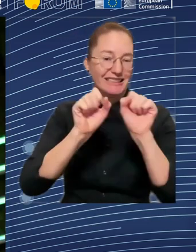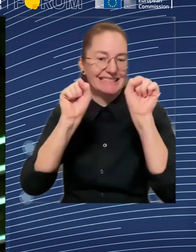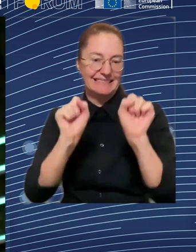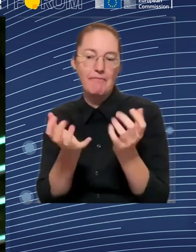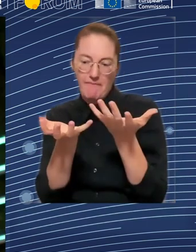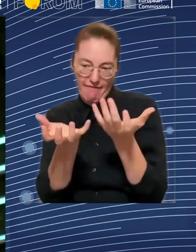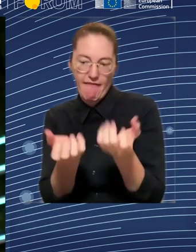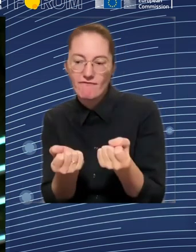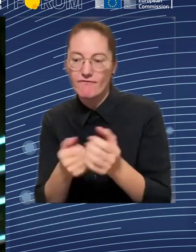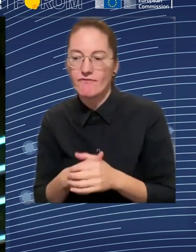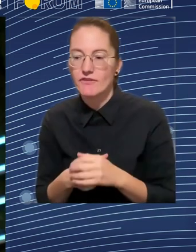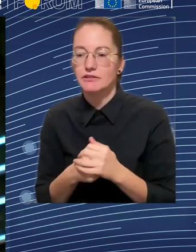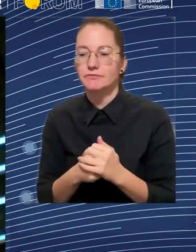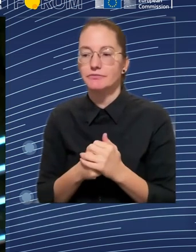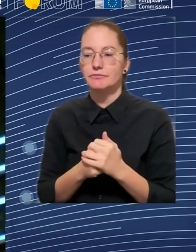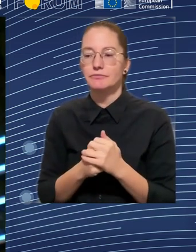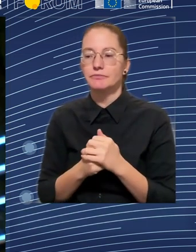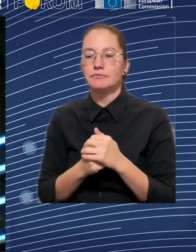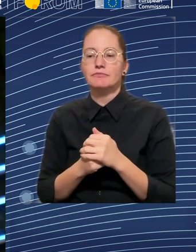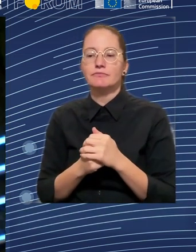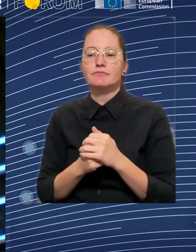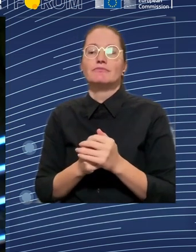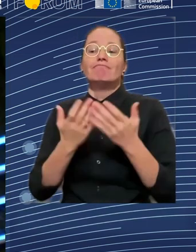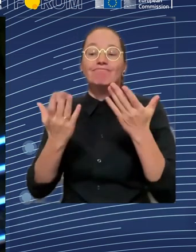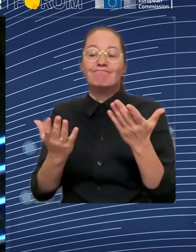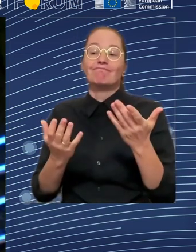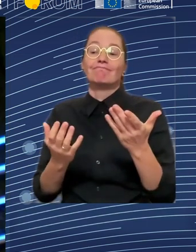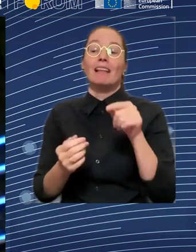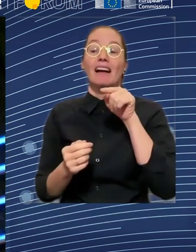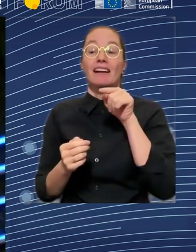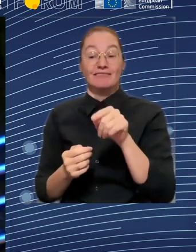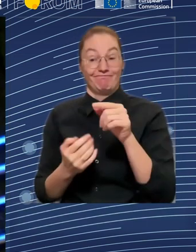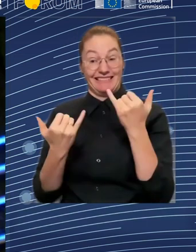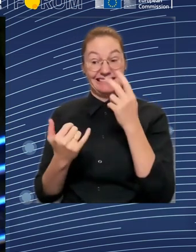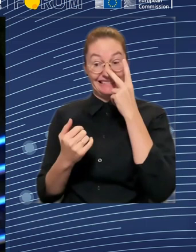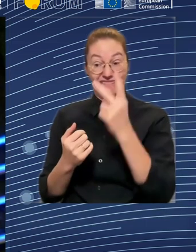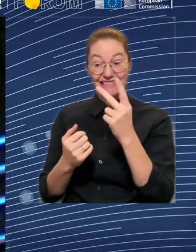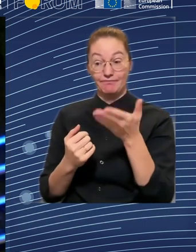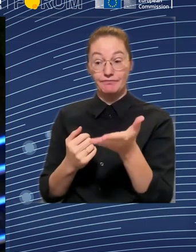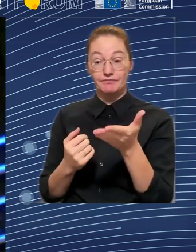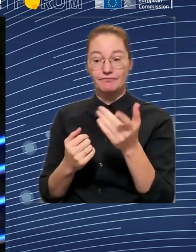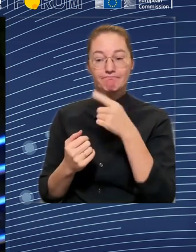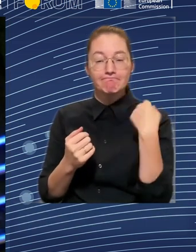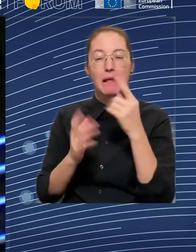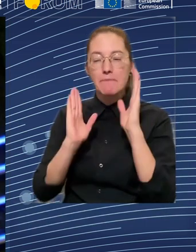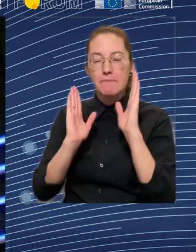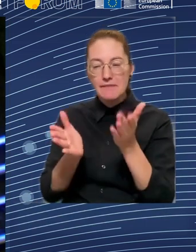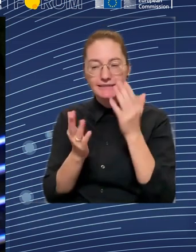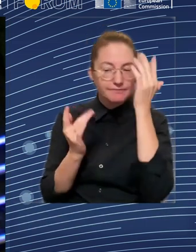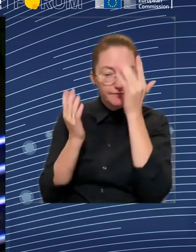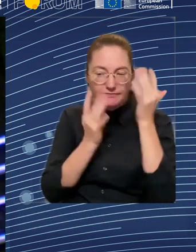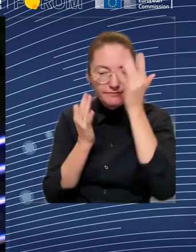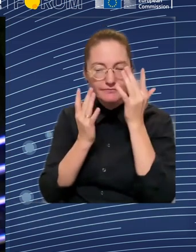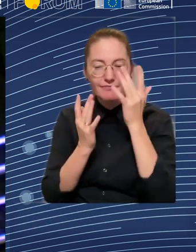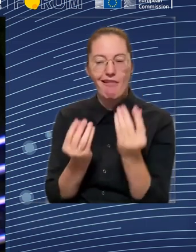indeed, also my colleagues, and I would rephrase a sustainability slogan that has